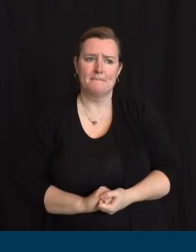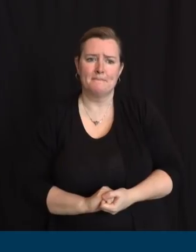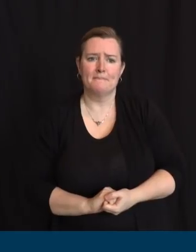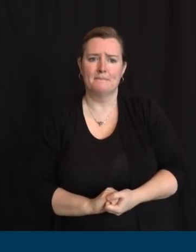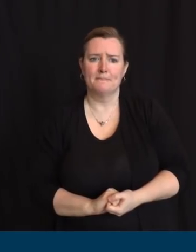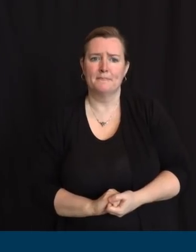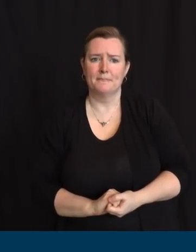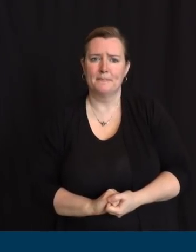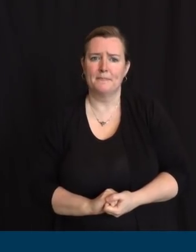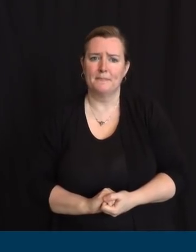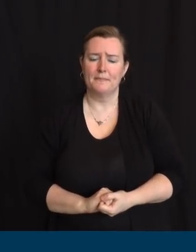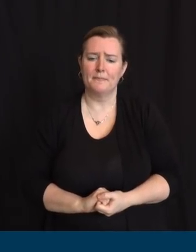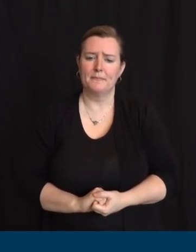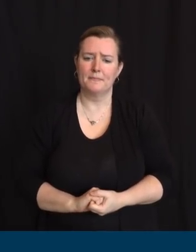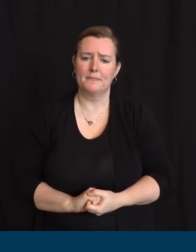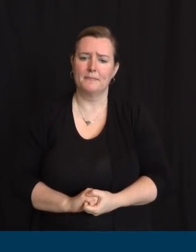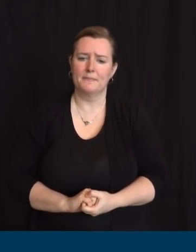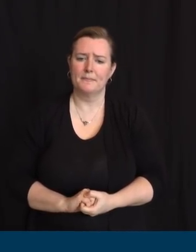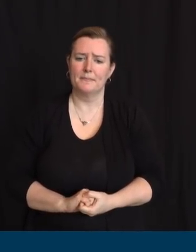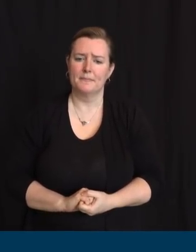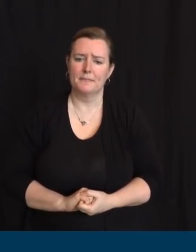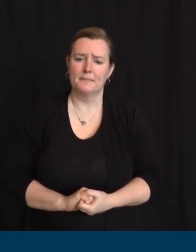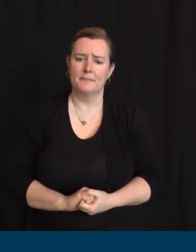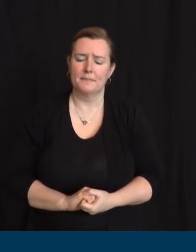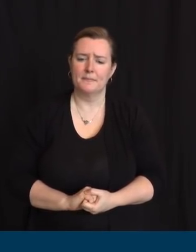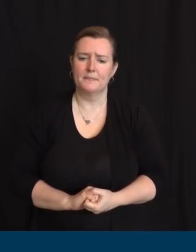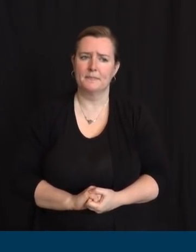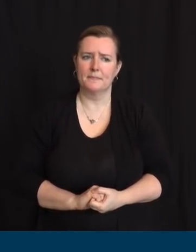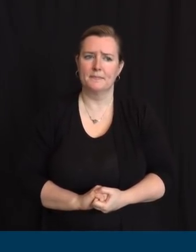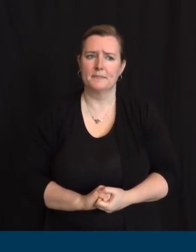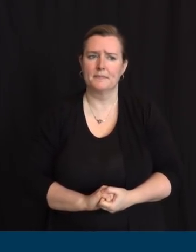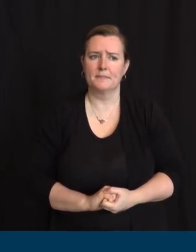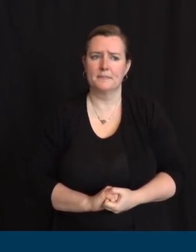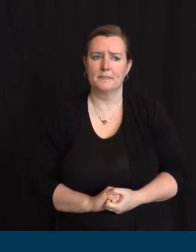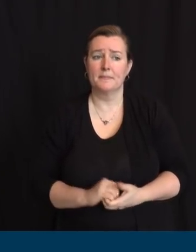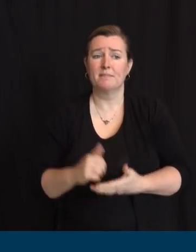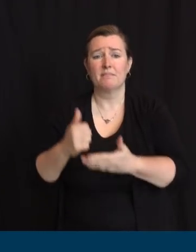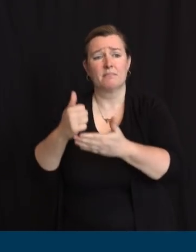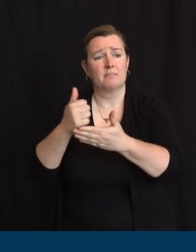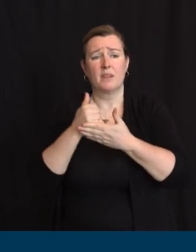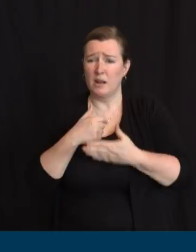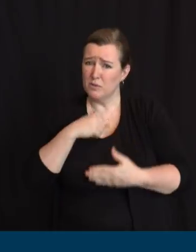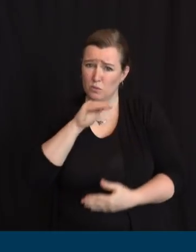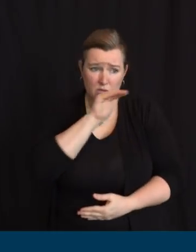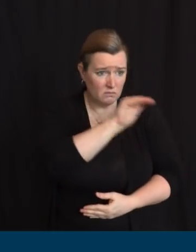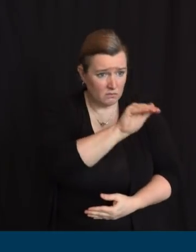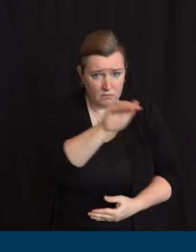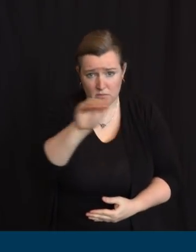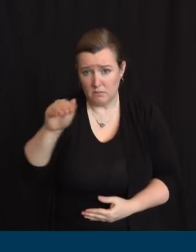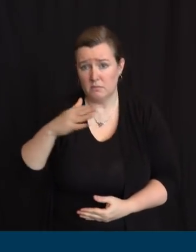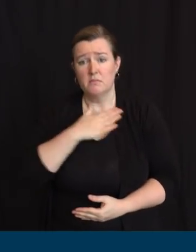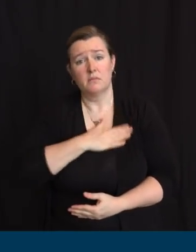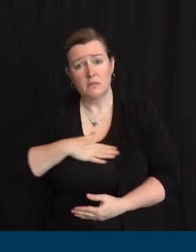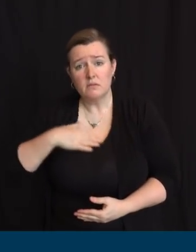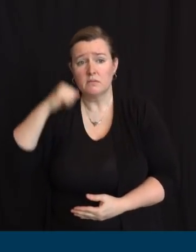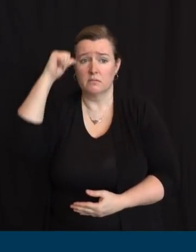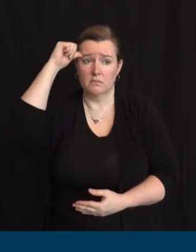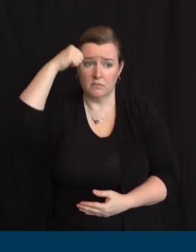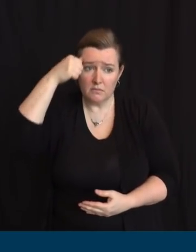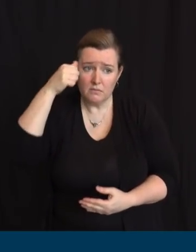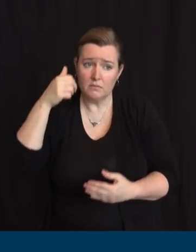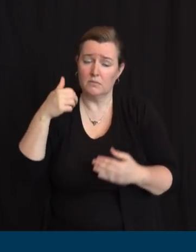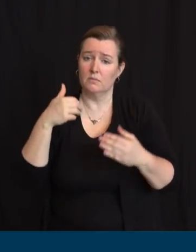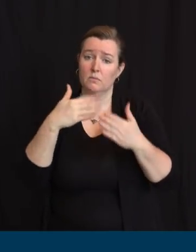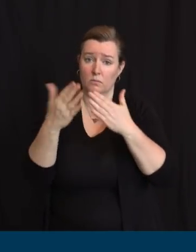it so vital that we continue to do all that we can to defeat COVID-19 so we can come together